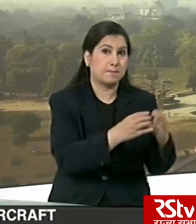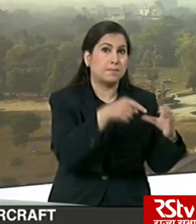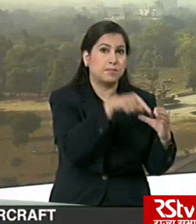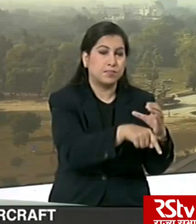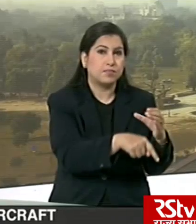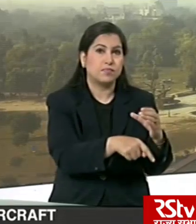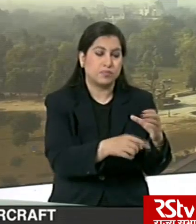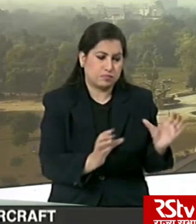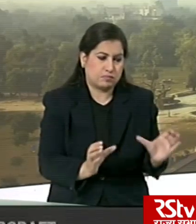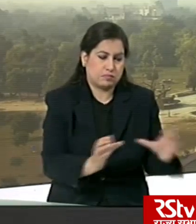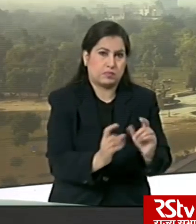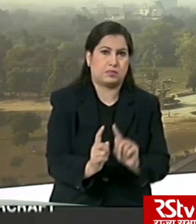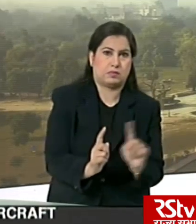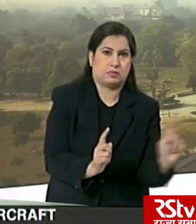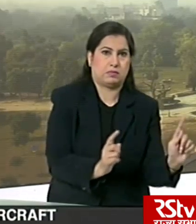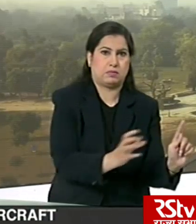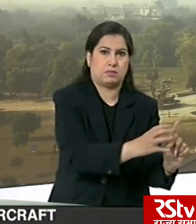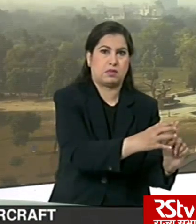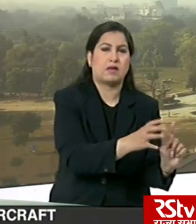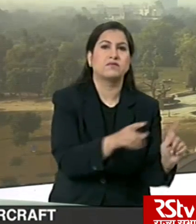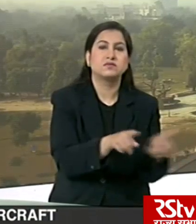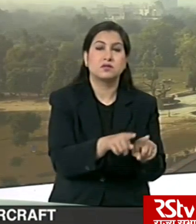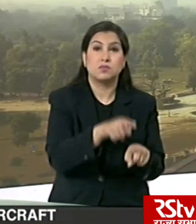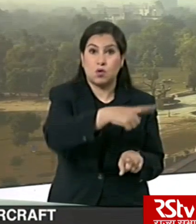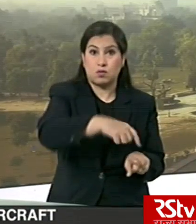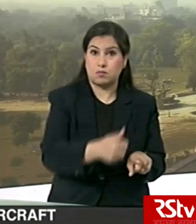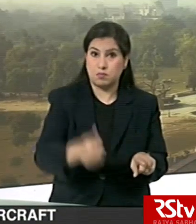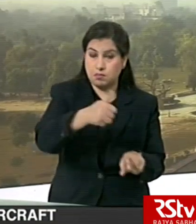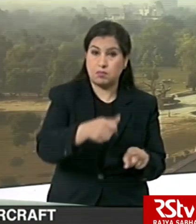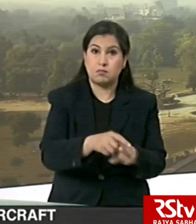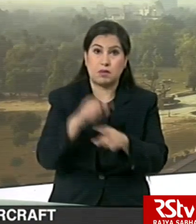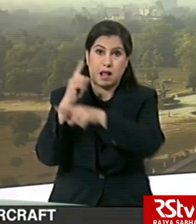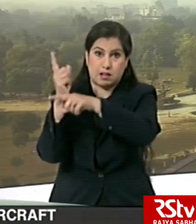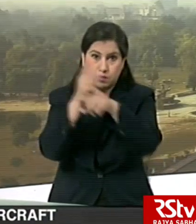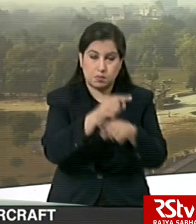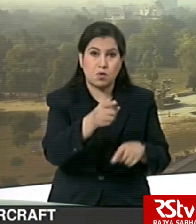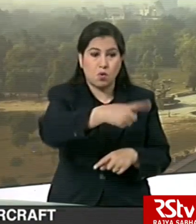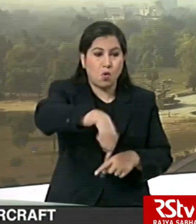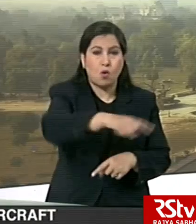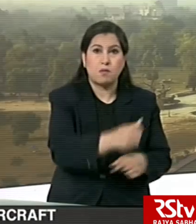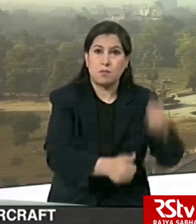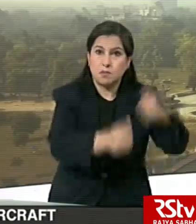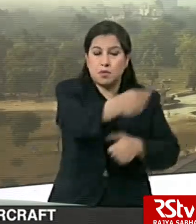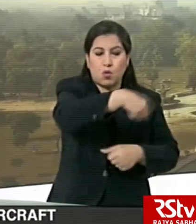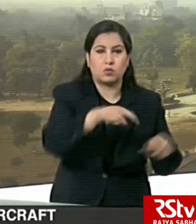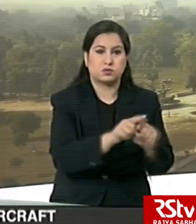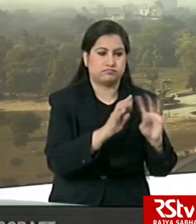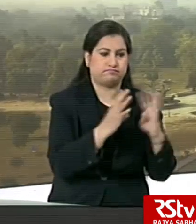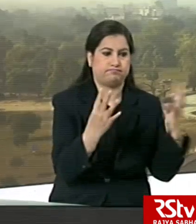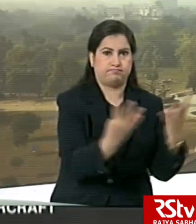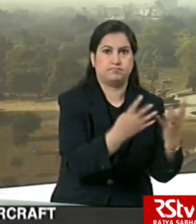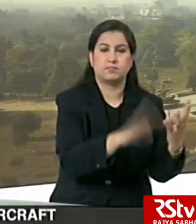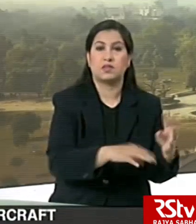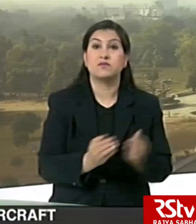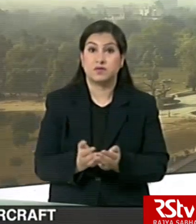put in confinement, while the pilots of the carrier's warplanes and helicopters were also in quarantine. The Navy